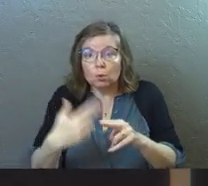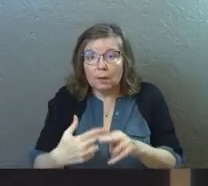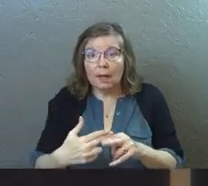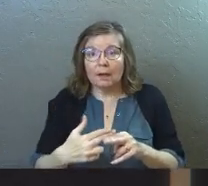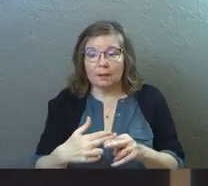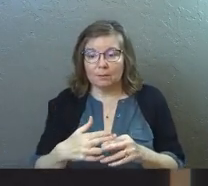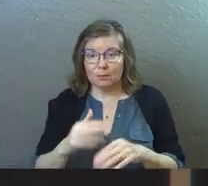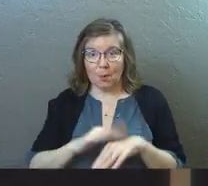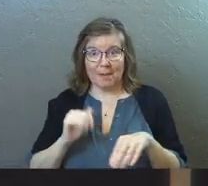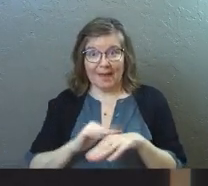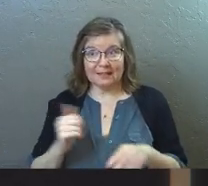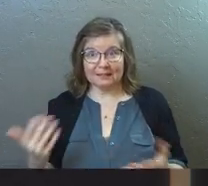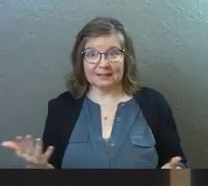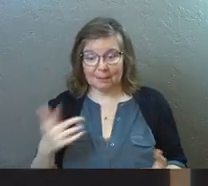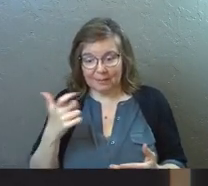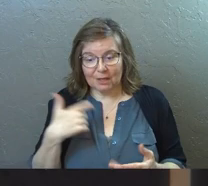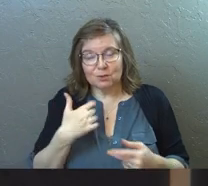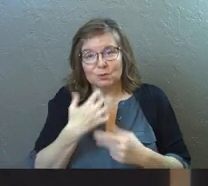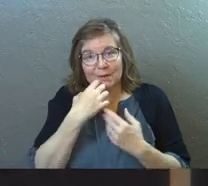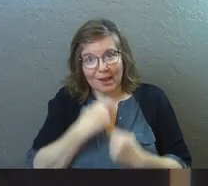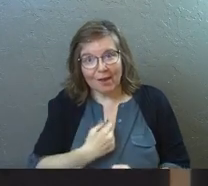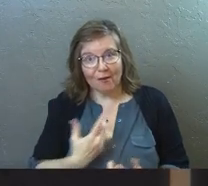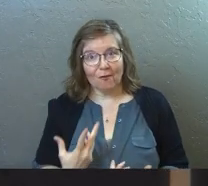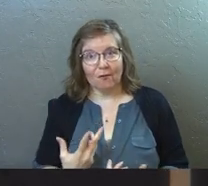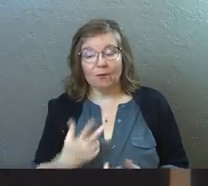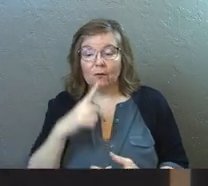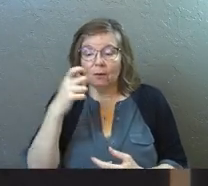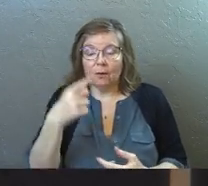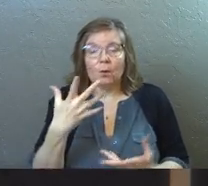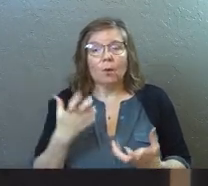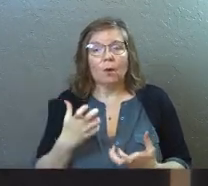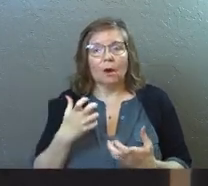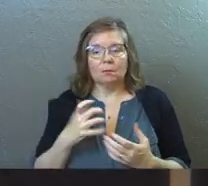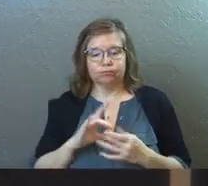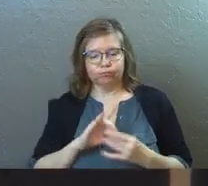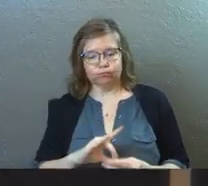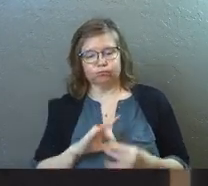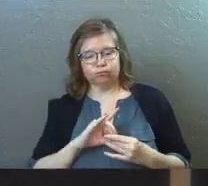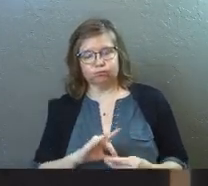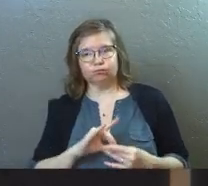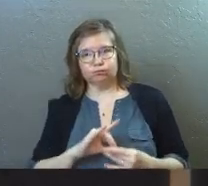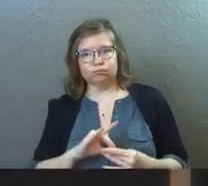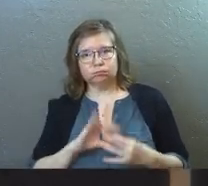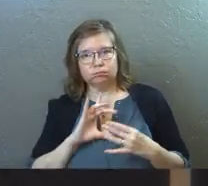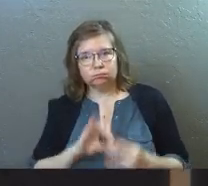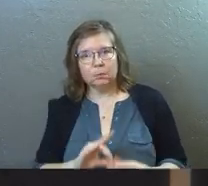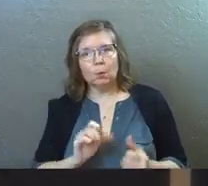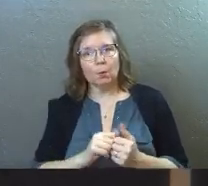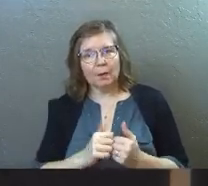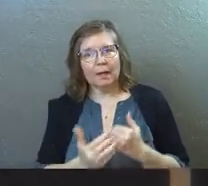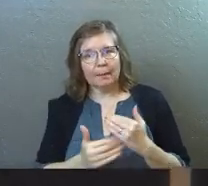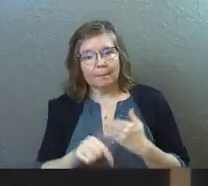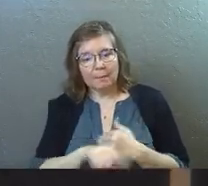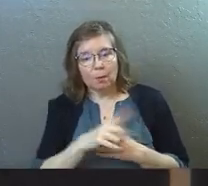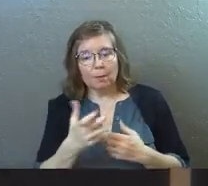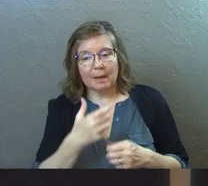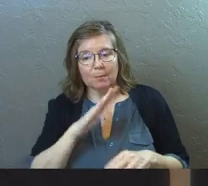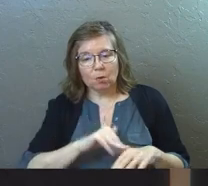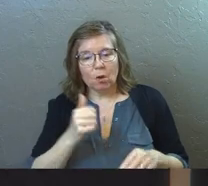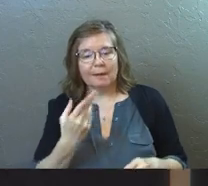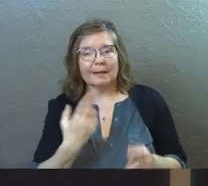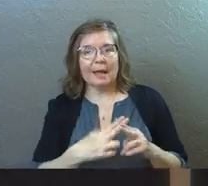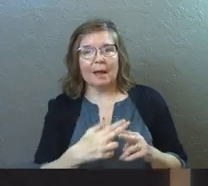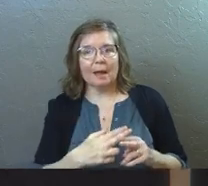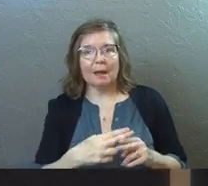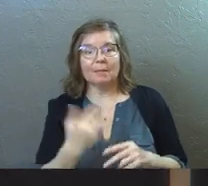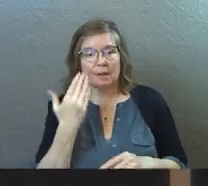your pets because you care and because you want to build a rapport, a connection with them. You want to be able to call